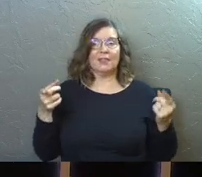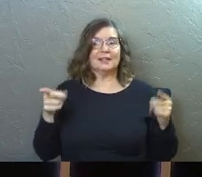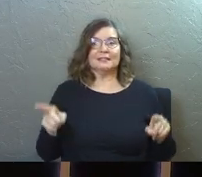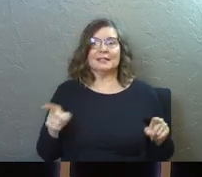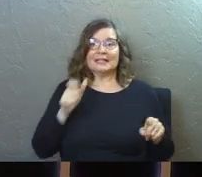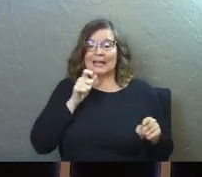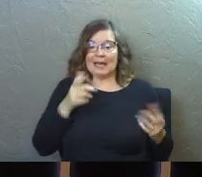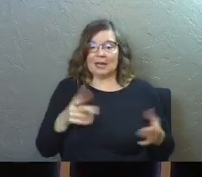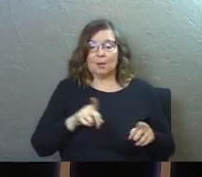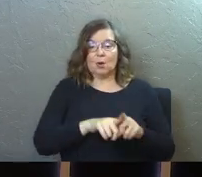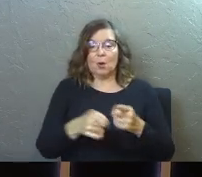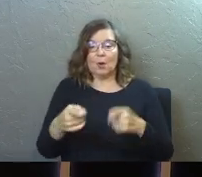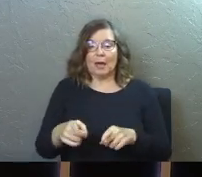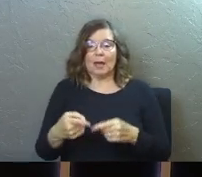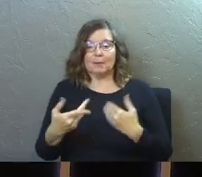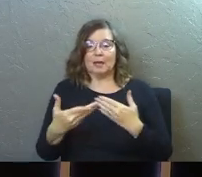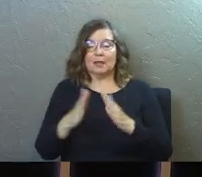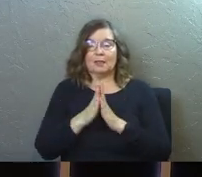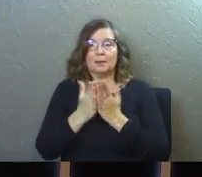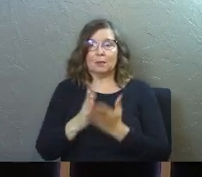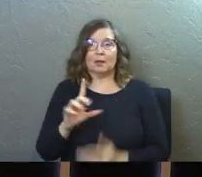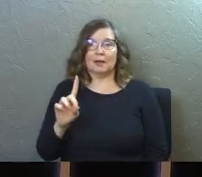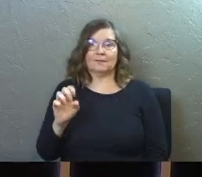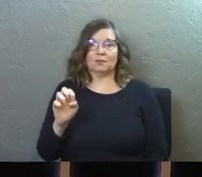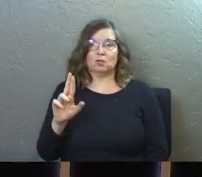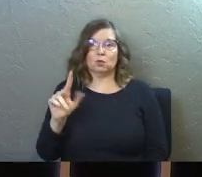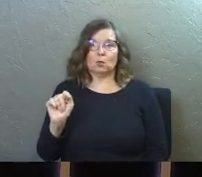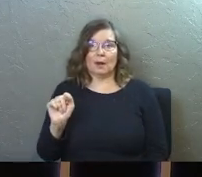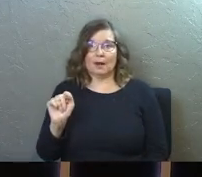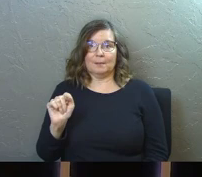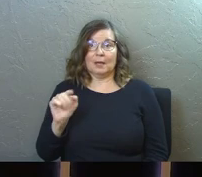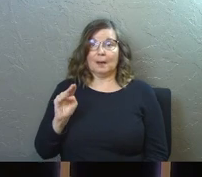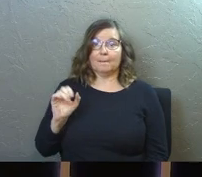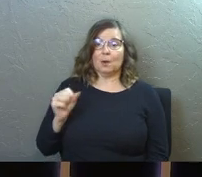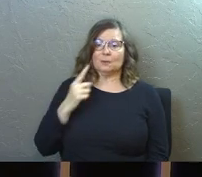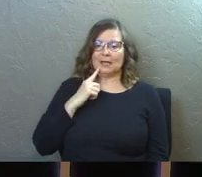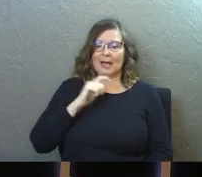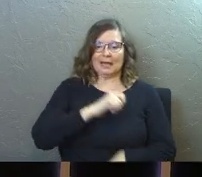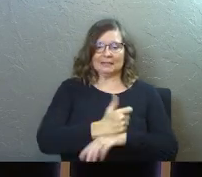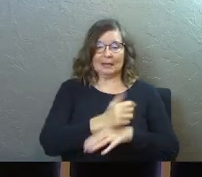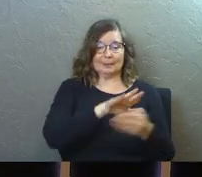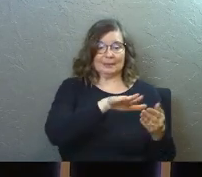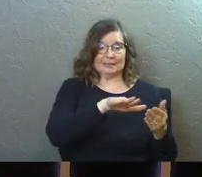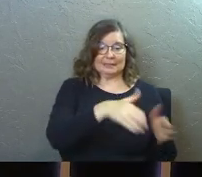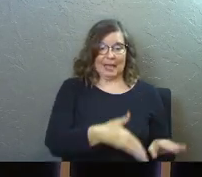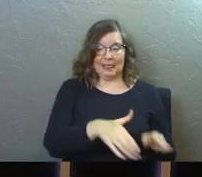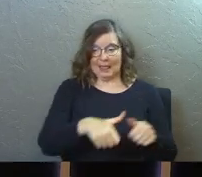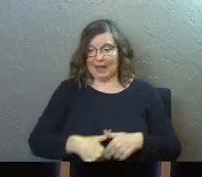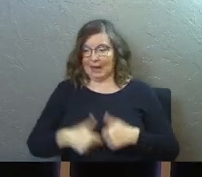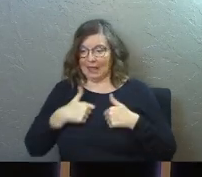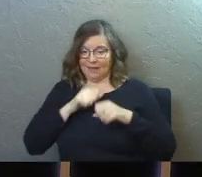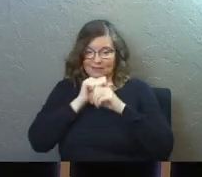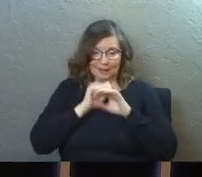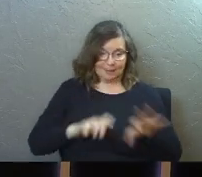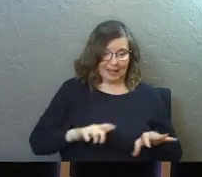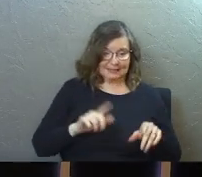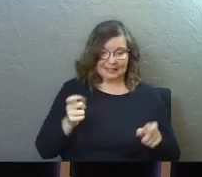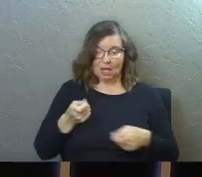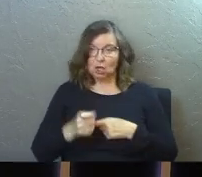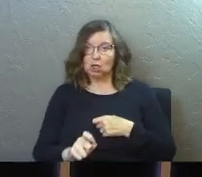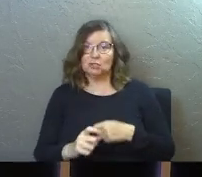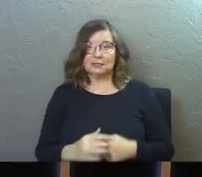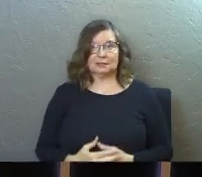happens not just here, but it also happens to the book of Deuteronomy. Moses does it. He says, I set before you death and life, blessing and a curse.